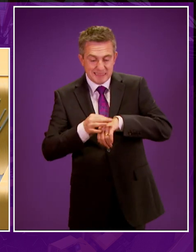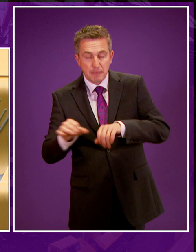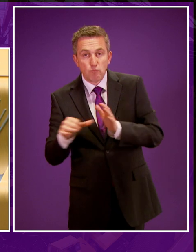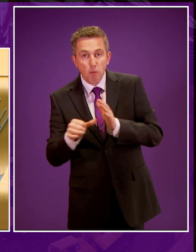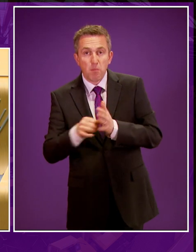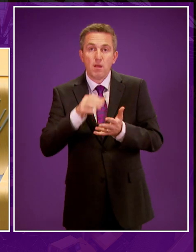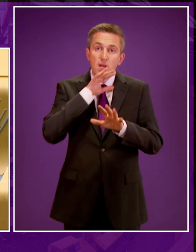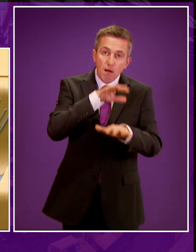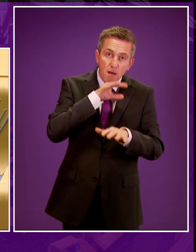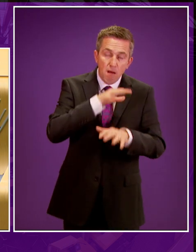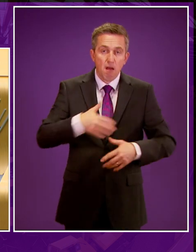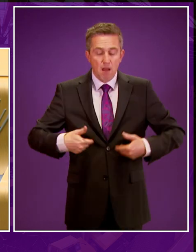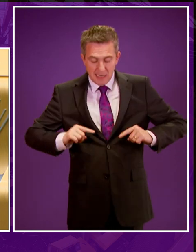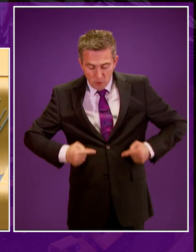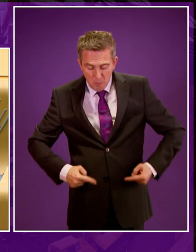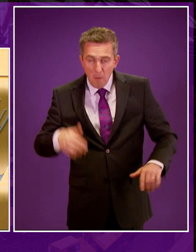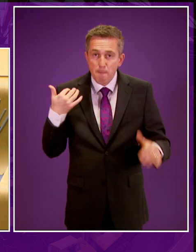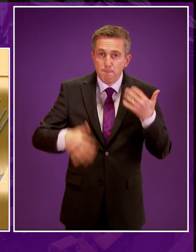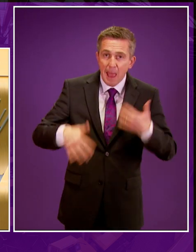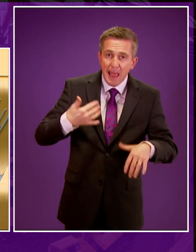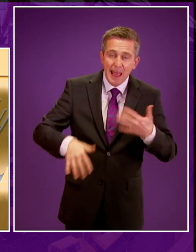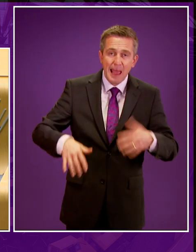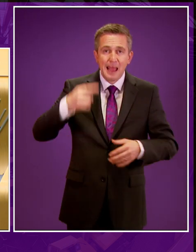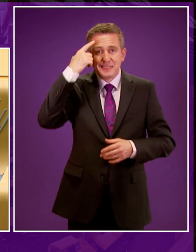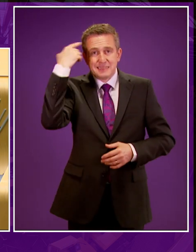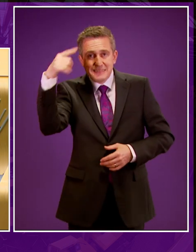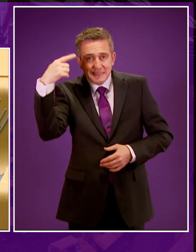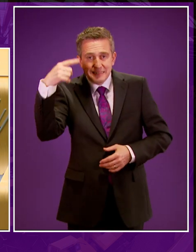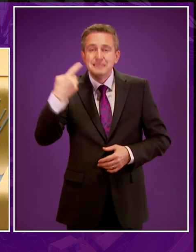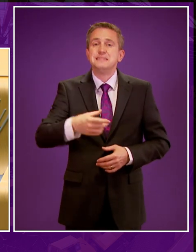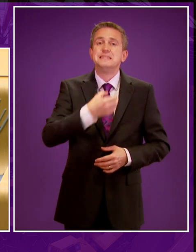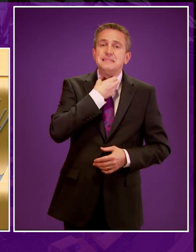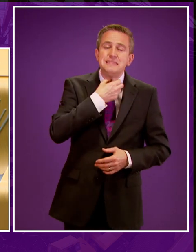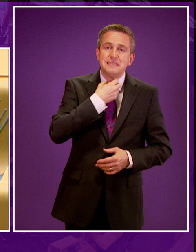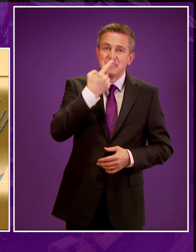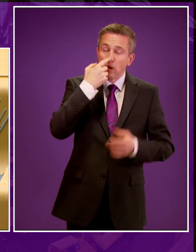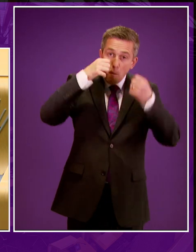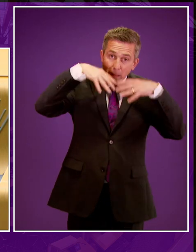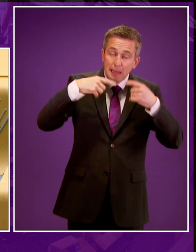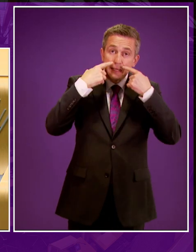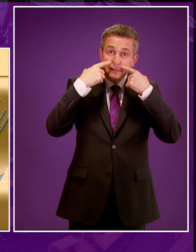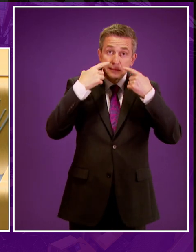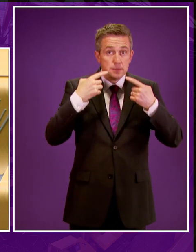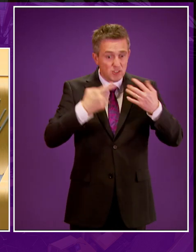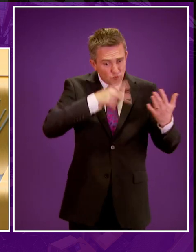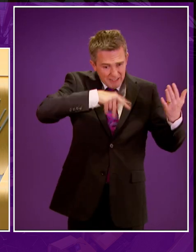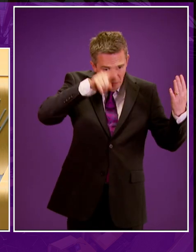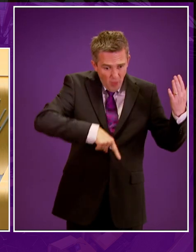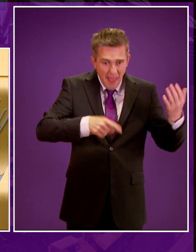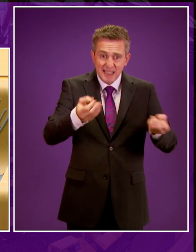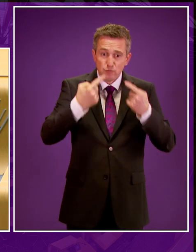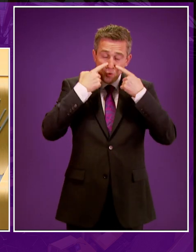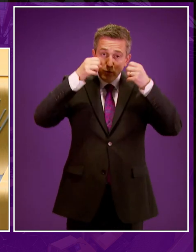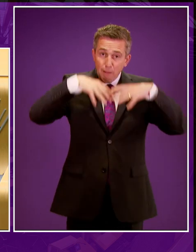problems, nausea and vomiting, abdominal pain, headaches, dizziness, eye and throat irritation, and nosebleeds. That would give you a nosebleed, just reading that,